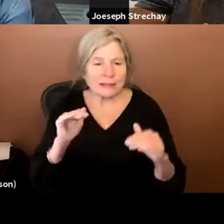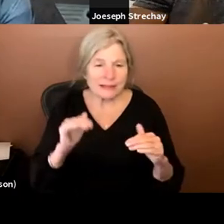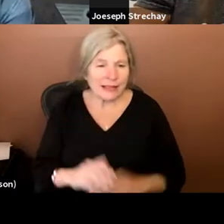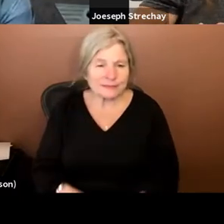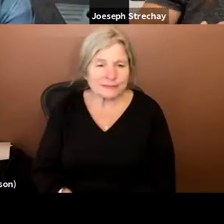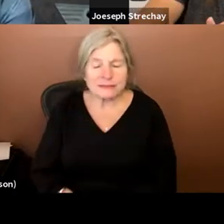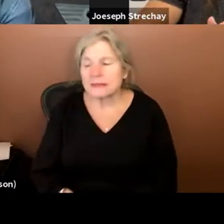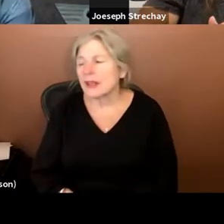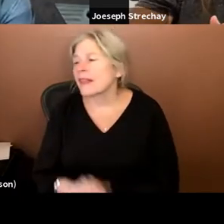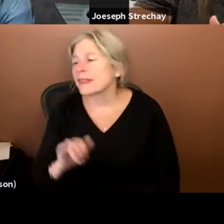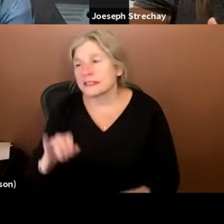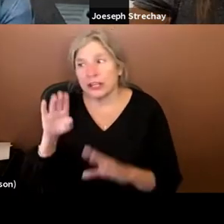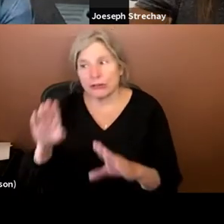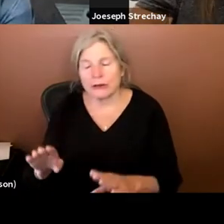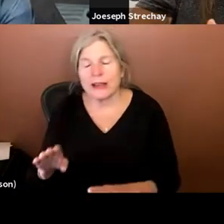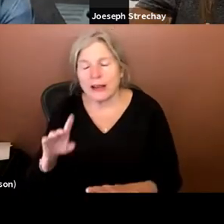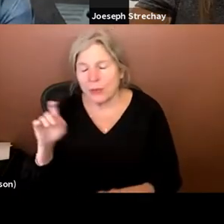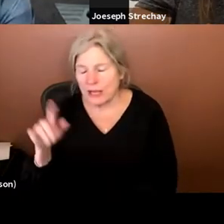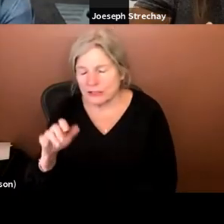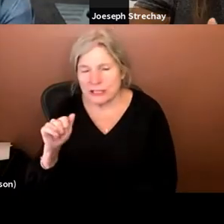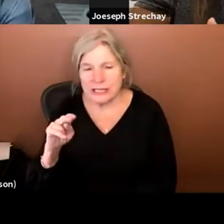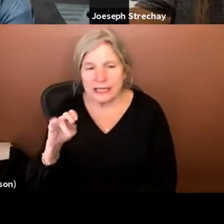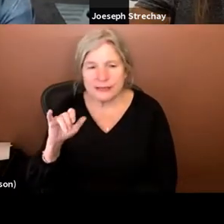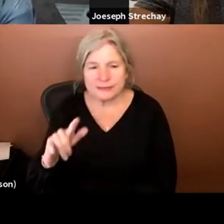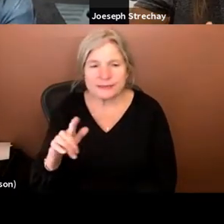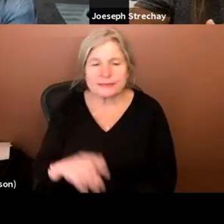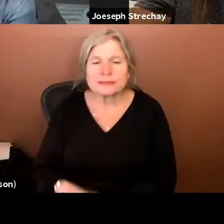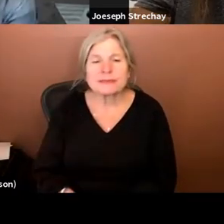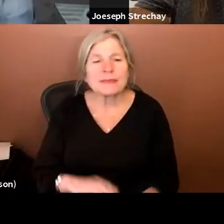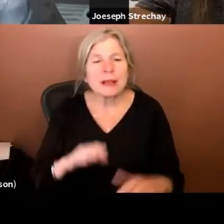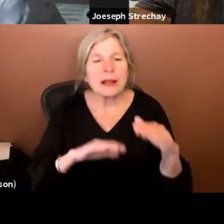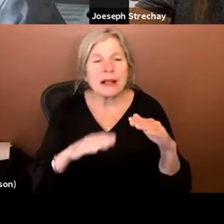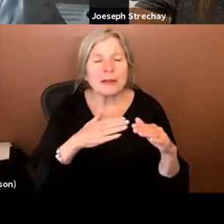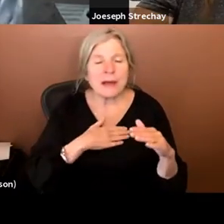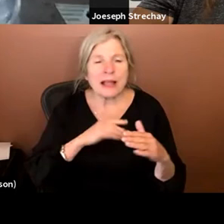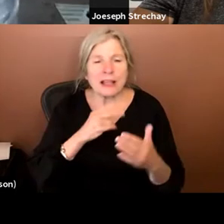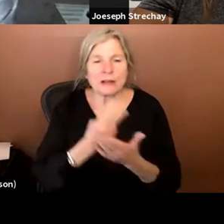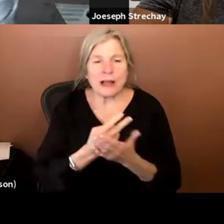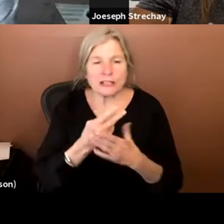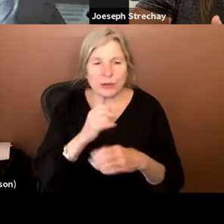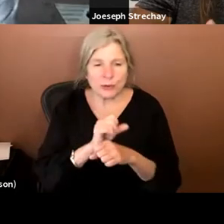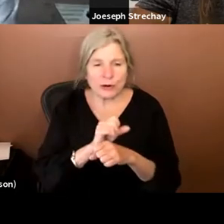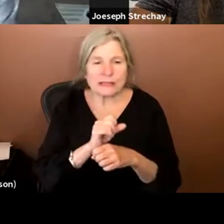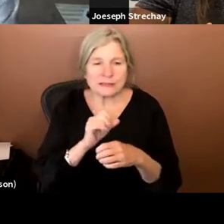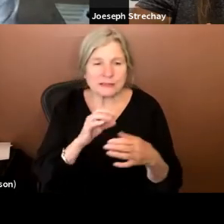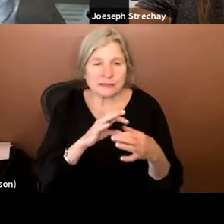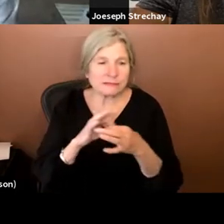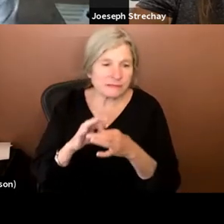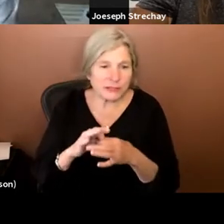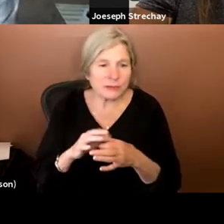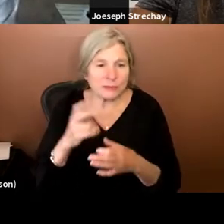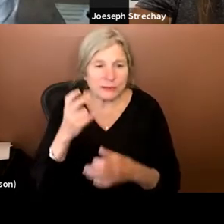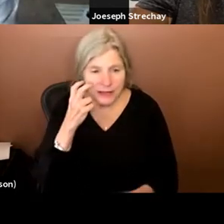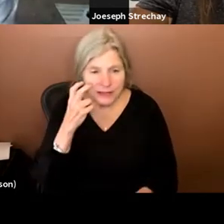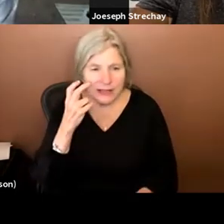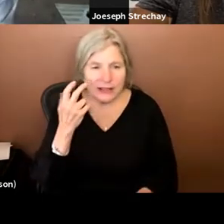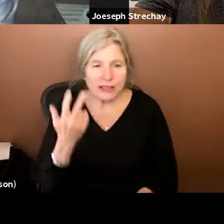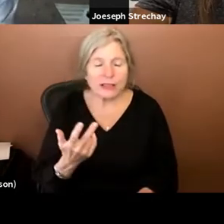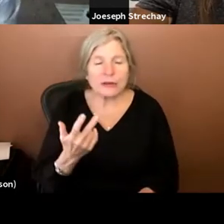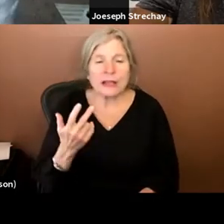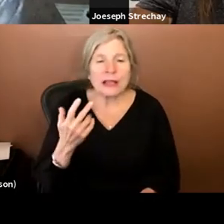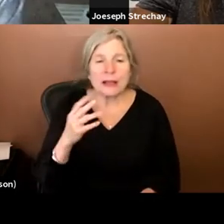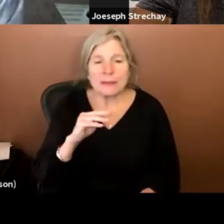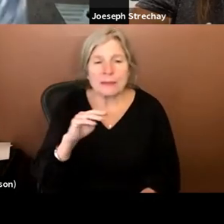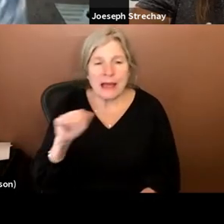That's a great question. And then, uh, well, basically my, my graduate work is around blindness. I've basically like three masters